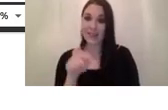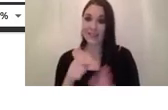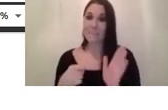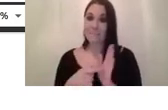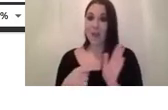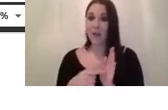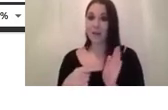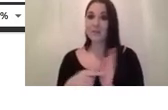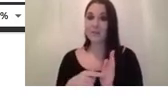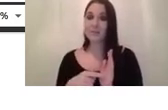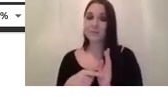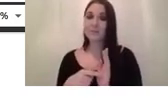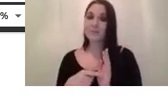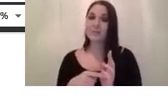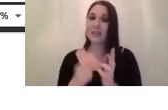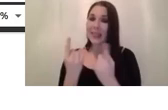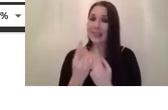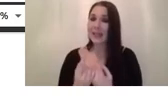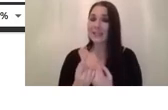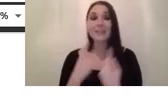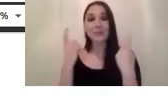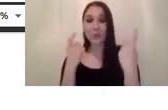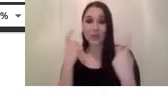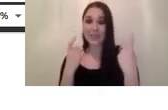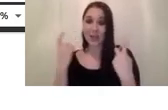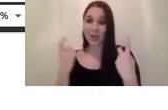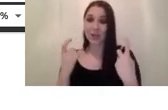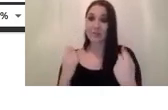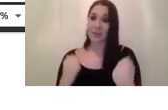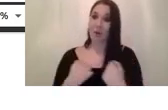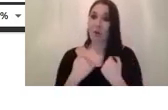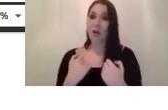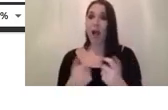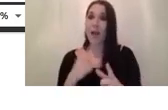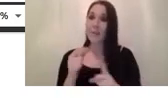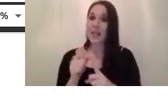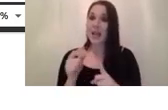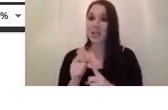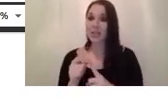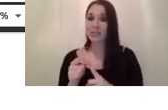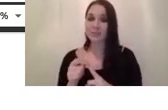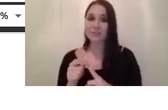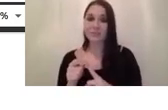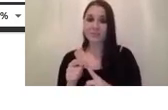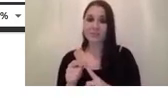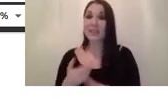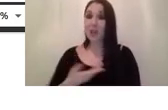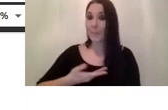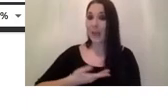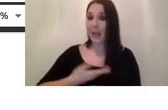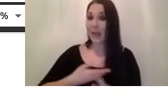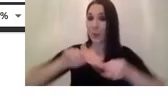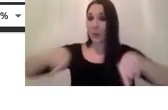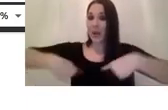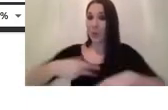the main things to consider for instance in our applications uh in the company because we are